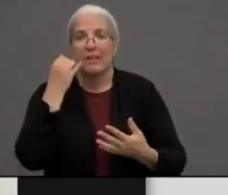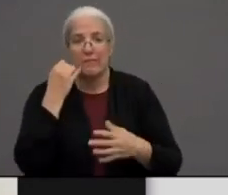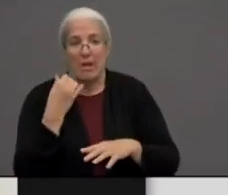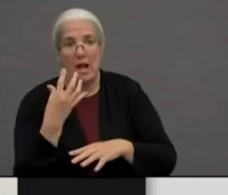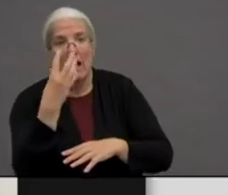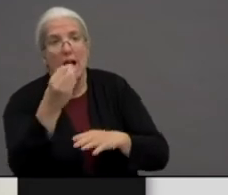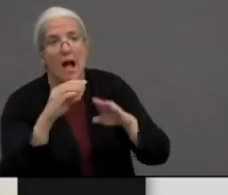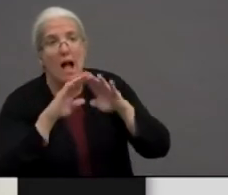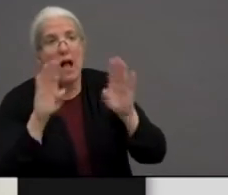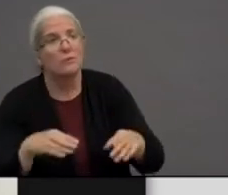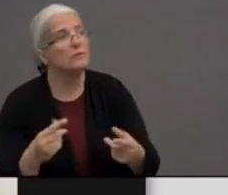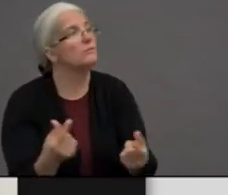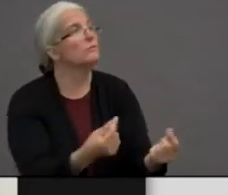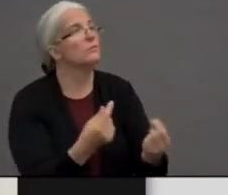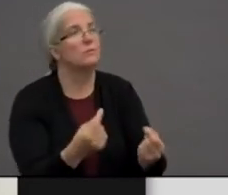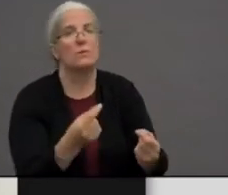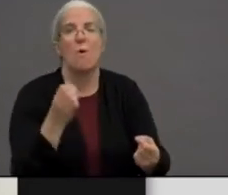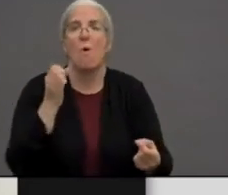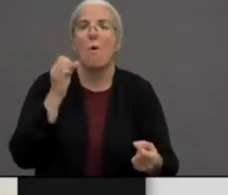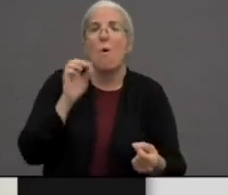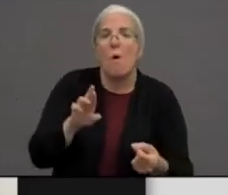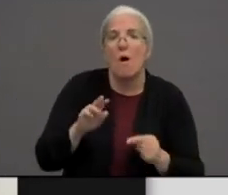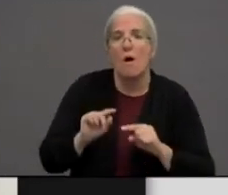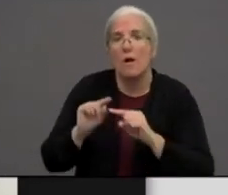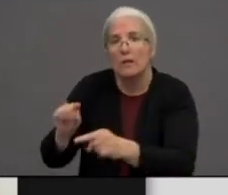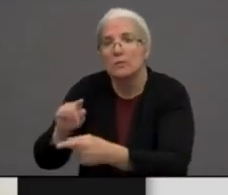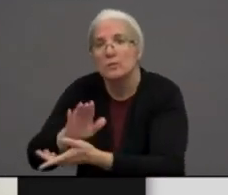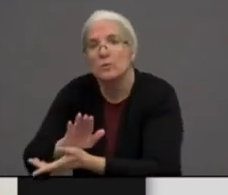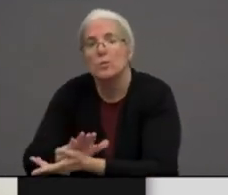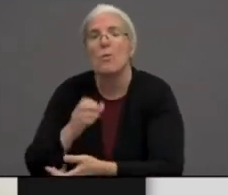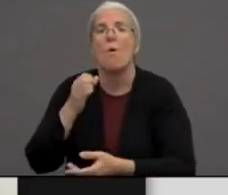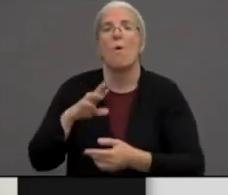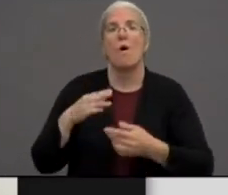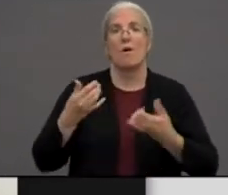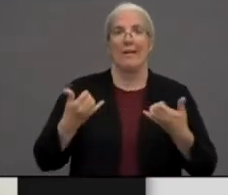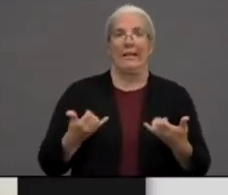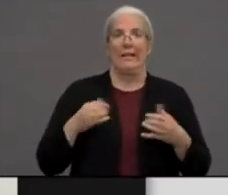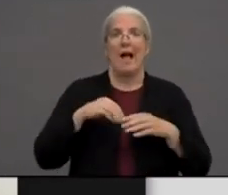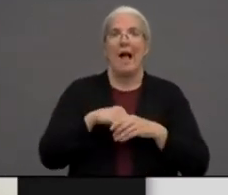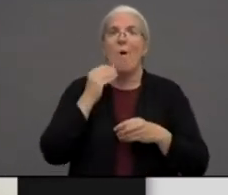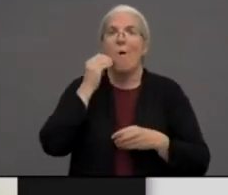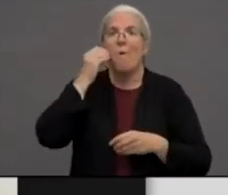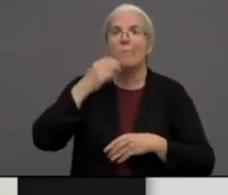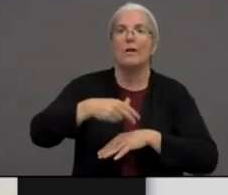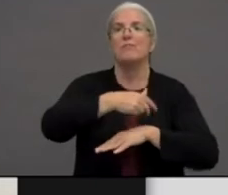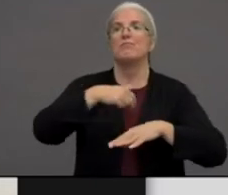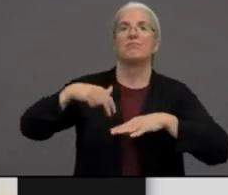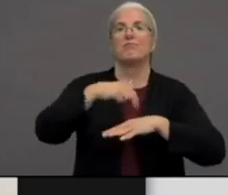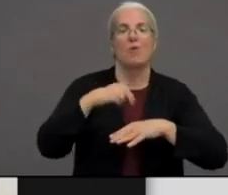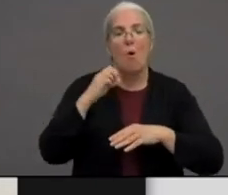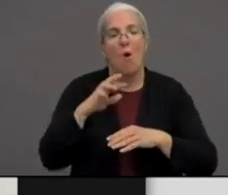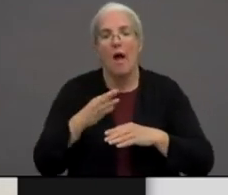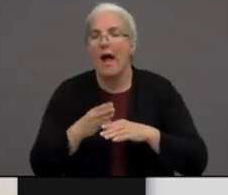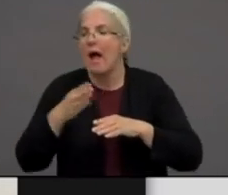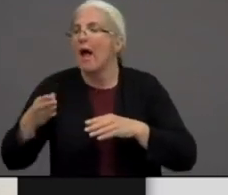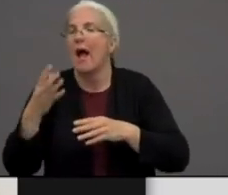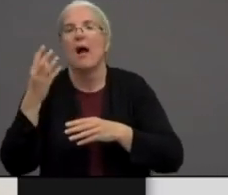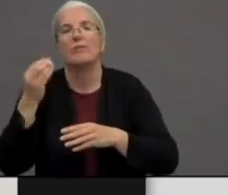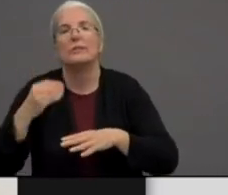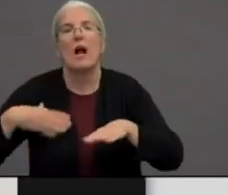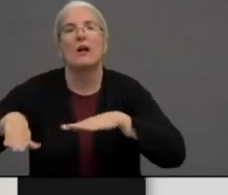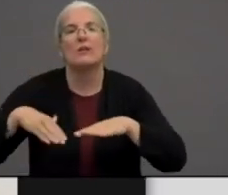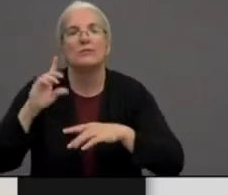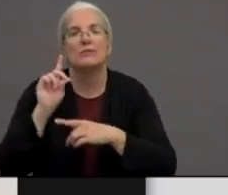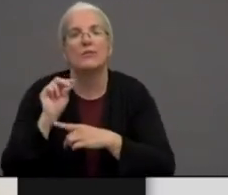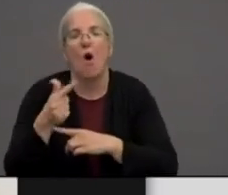some other activity or just even walk around the house, you know, in the neighborhood, I want them to practice self-struct distancing. I want to remind them